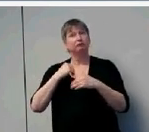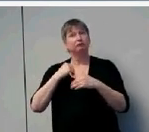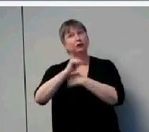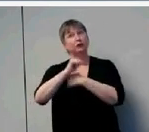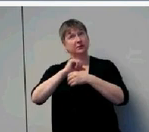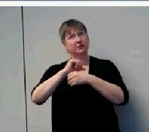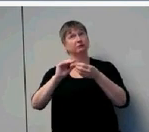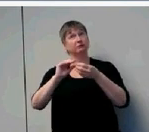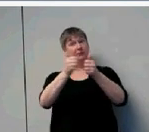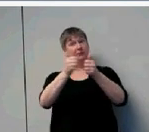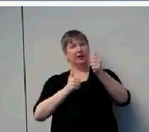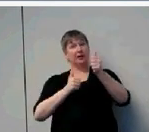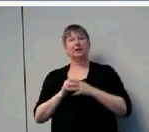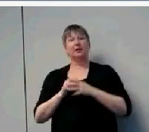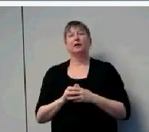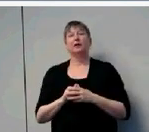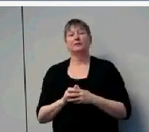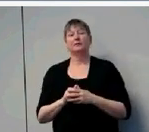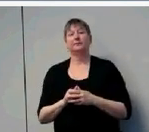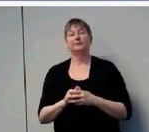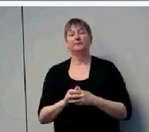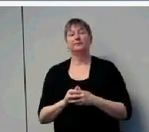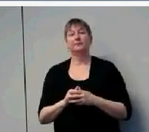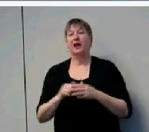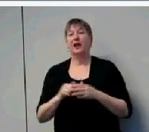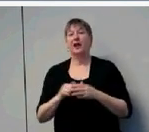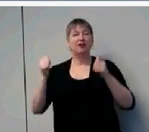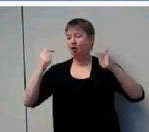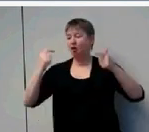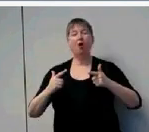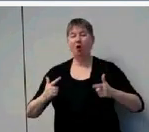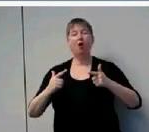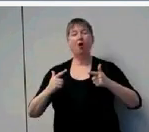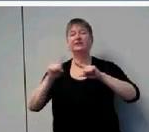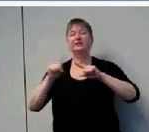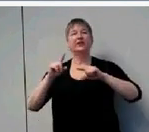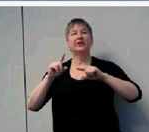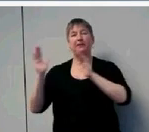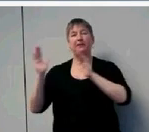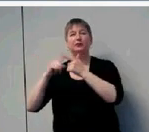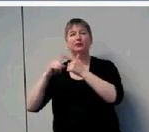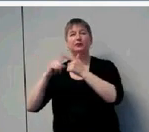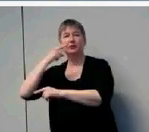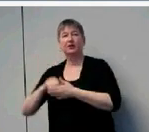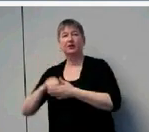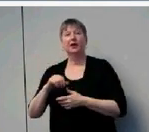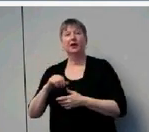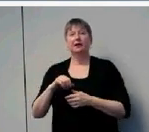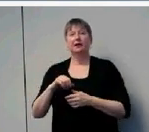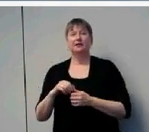groups was significantly different than the control group. And look at the mild children see the gap